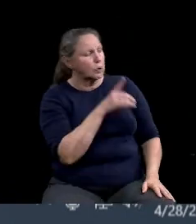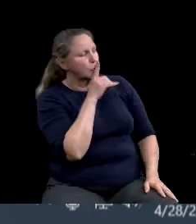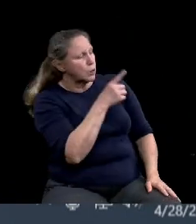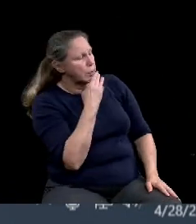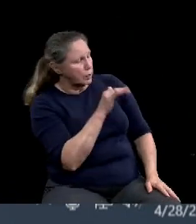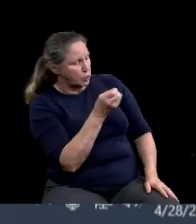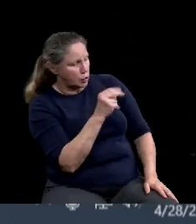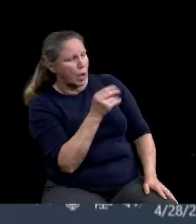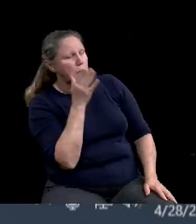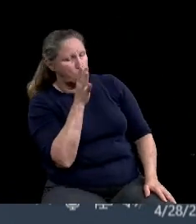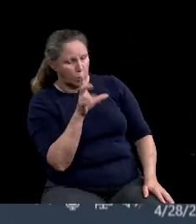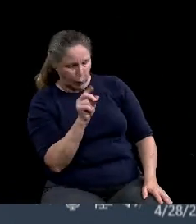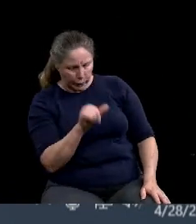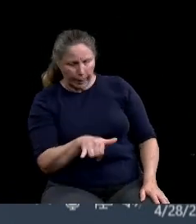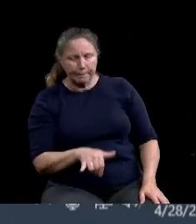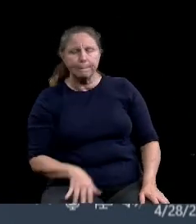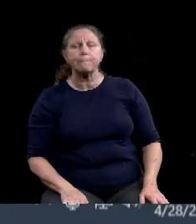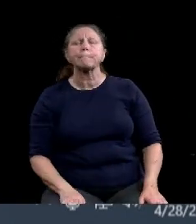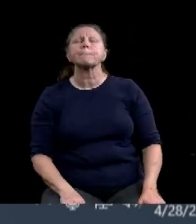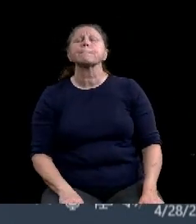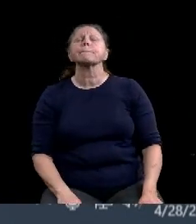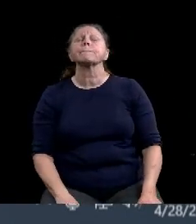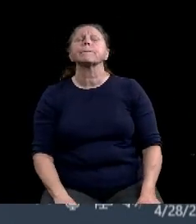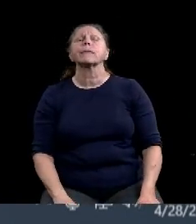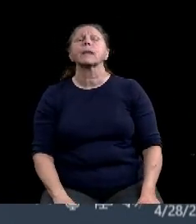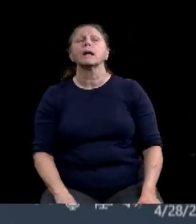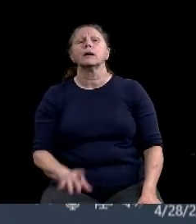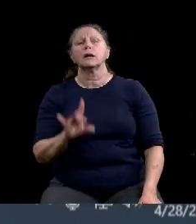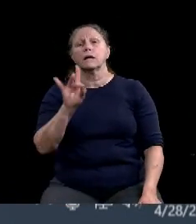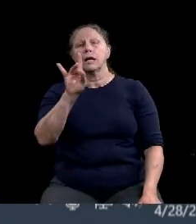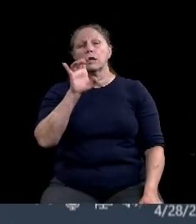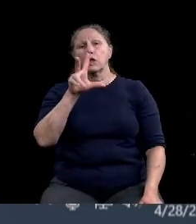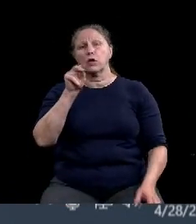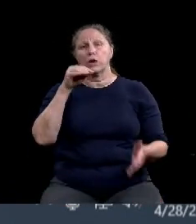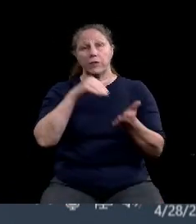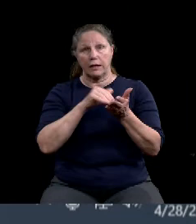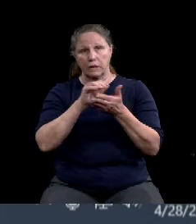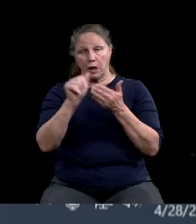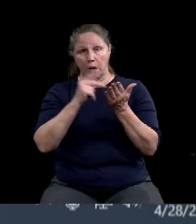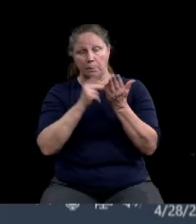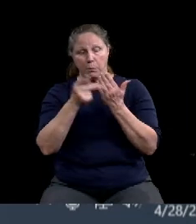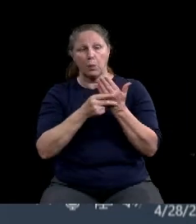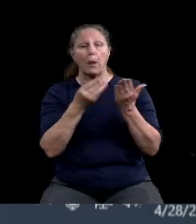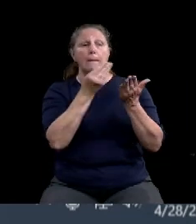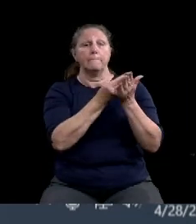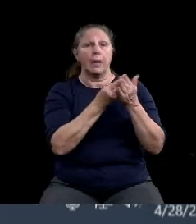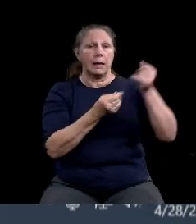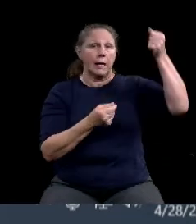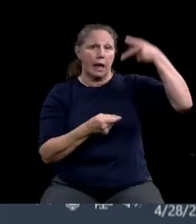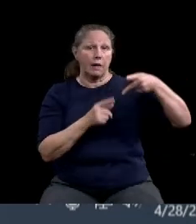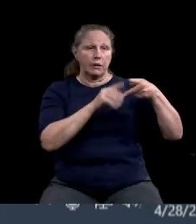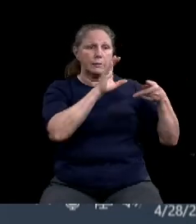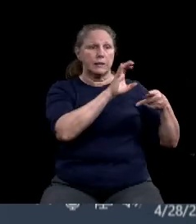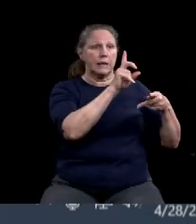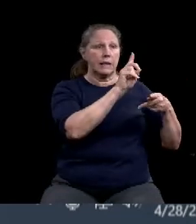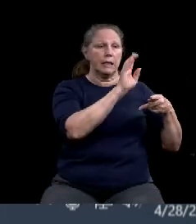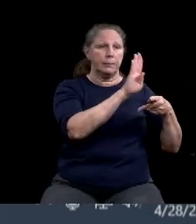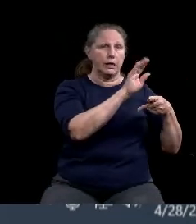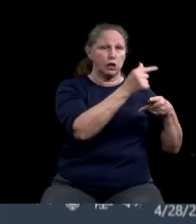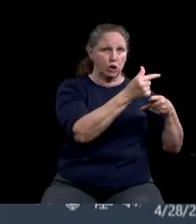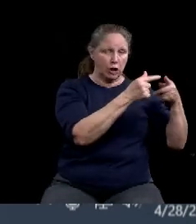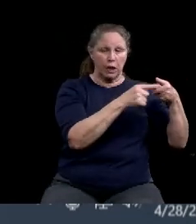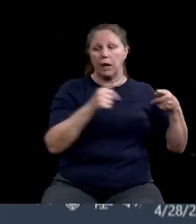you know, it's an $830,000 program, half the money coming from CDBG, half coming from our Waco McLennan County Economic Development